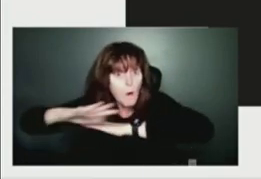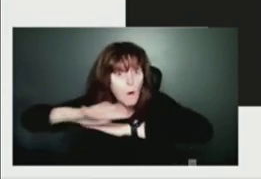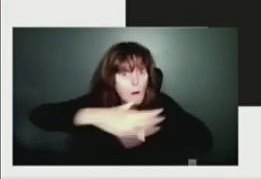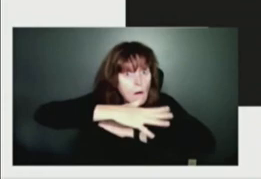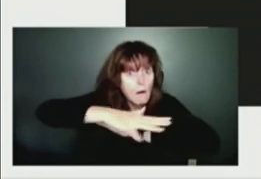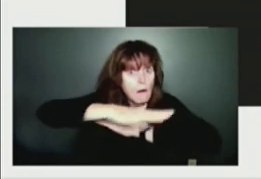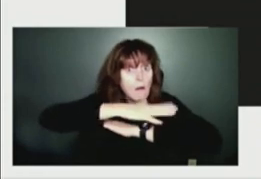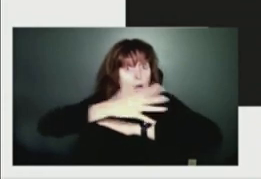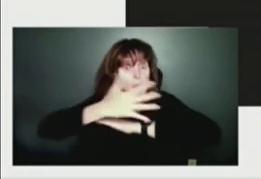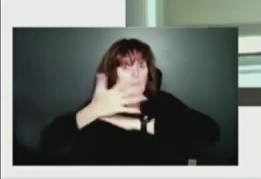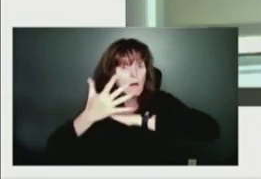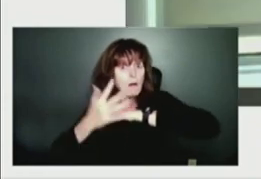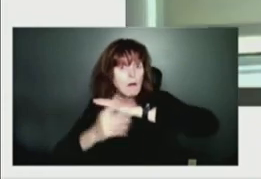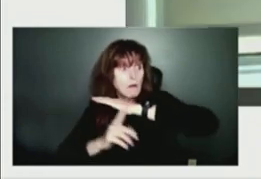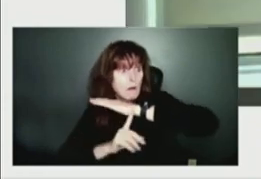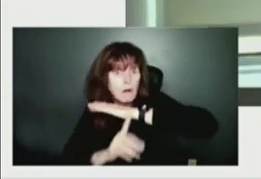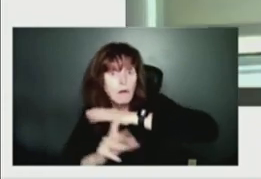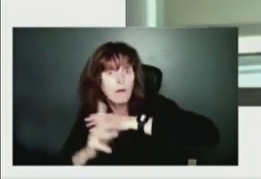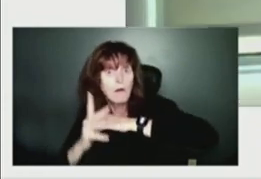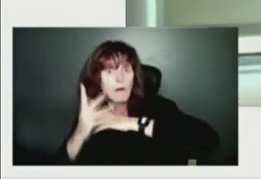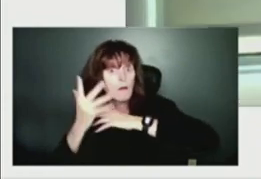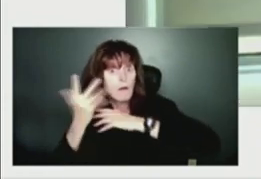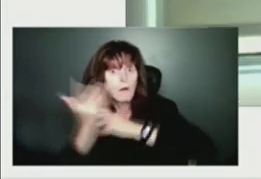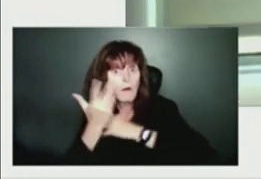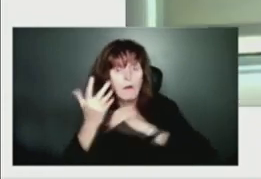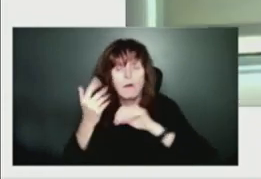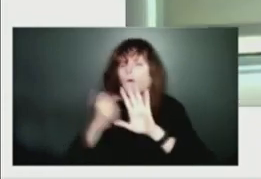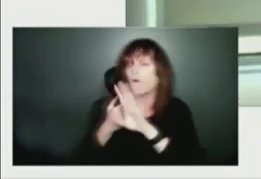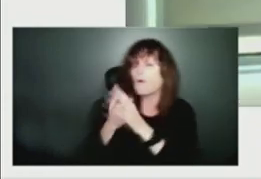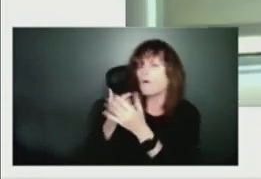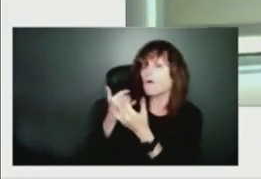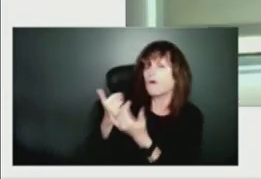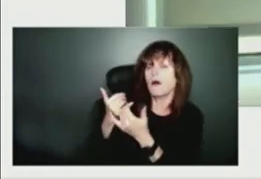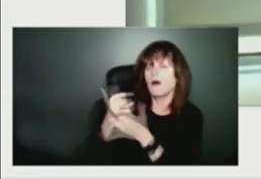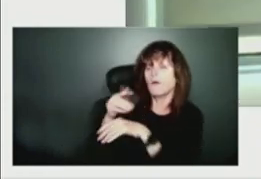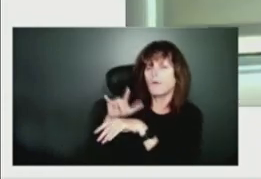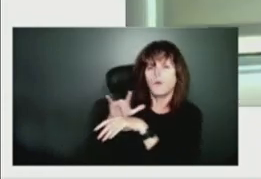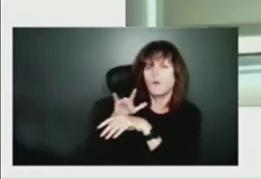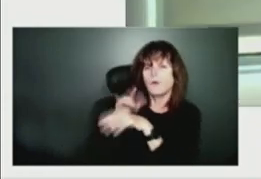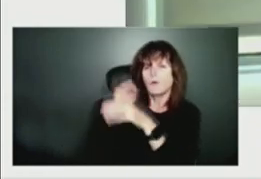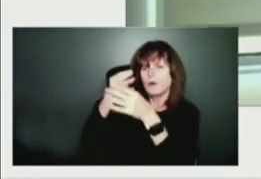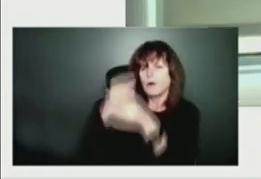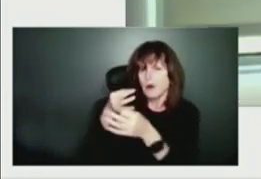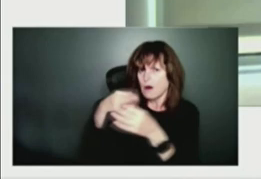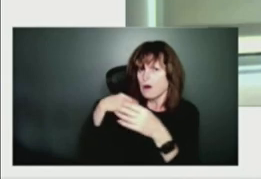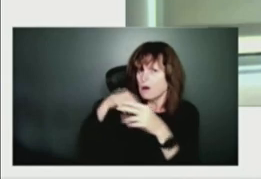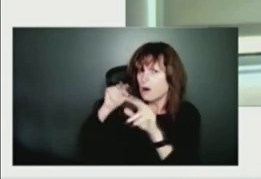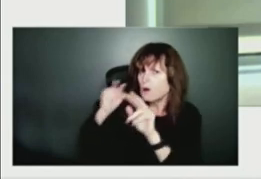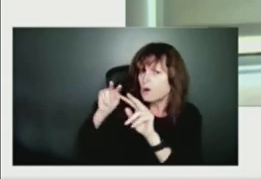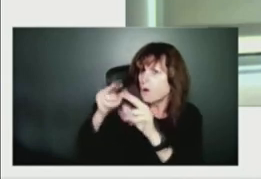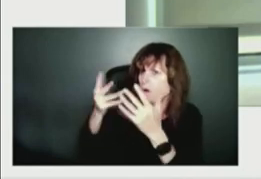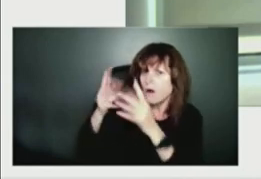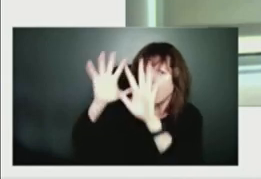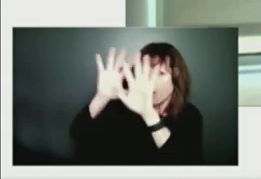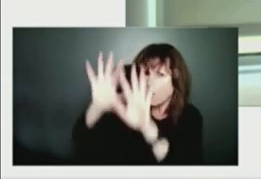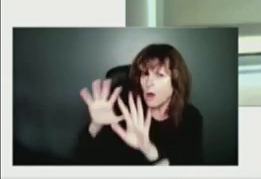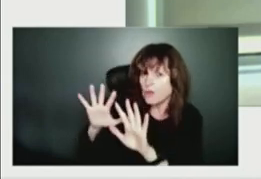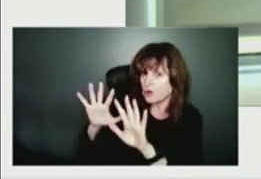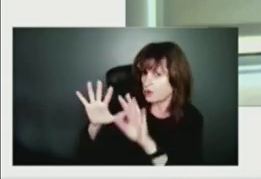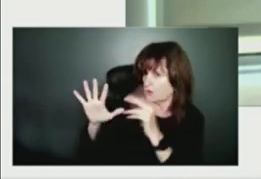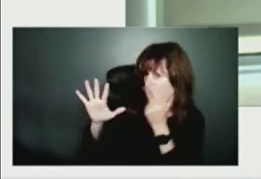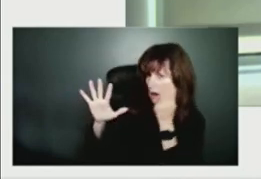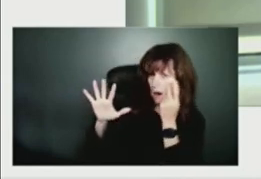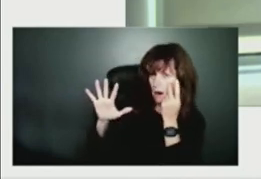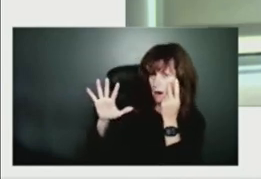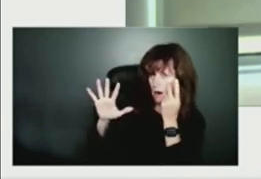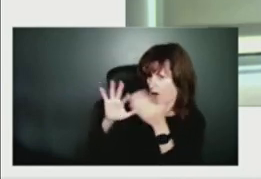We'll have more information as the forecast firms up in the next day or so. But we'll certainly be in touch with all the municipalities and